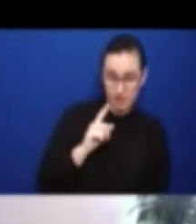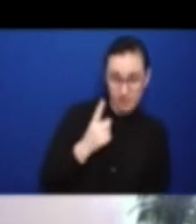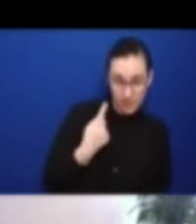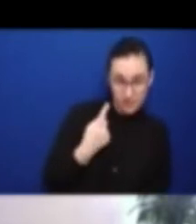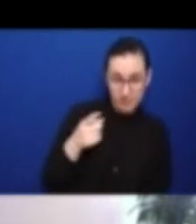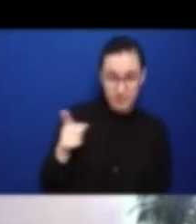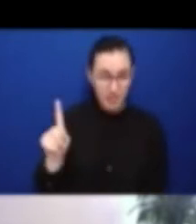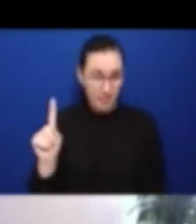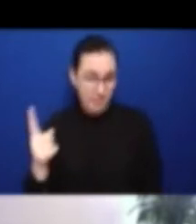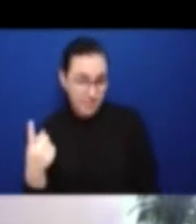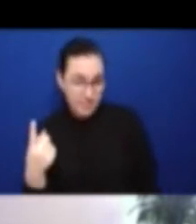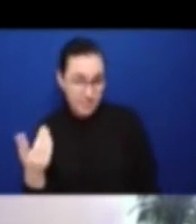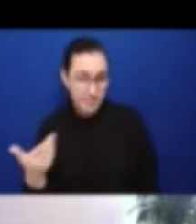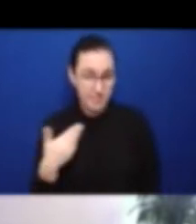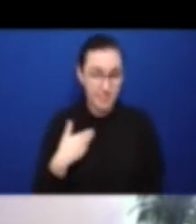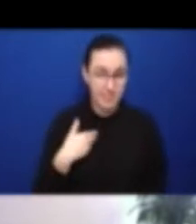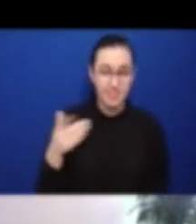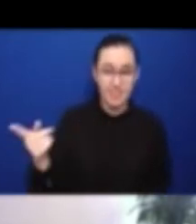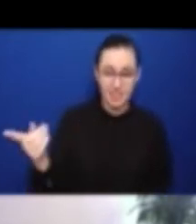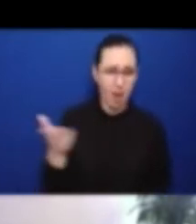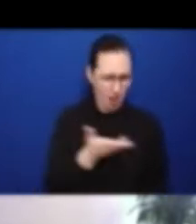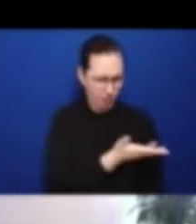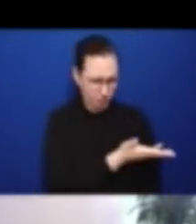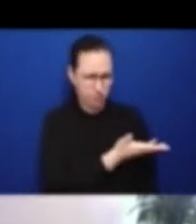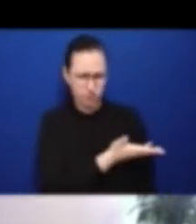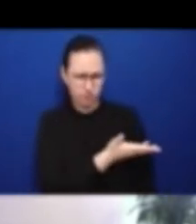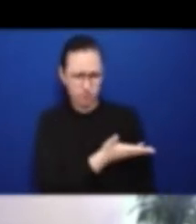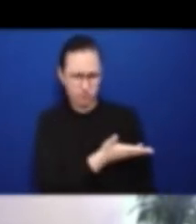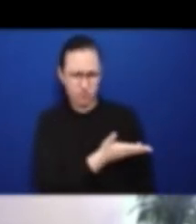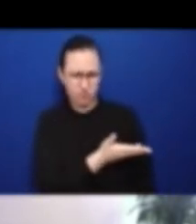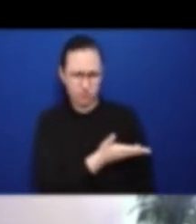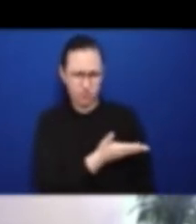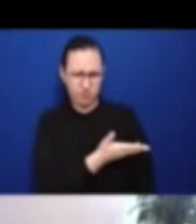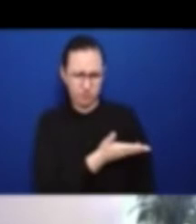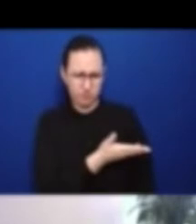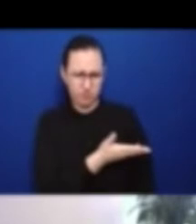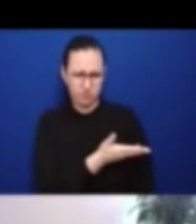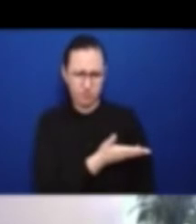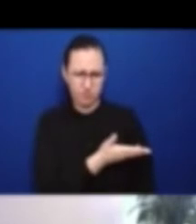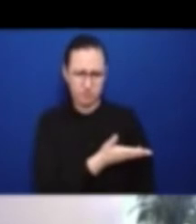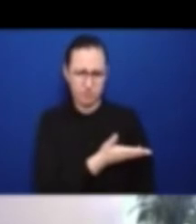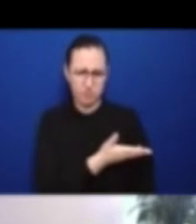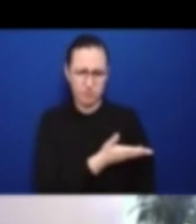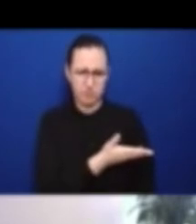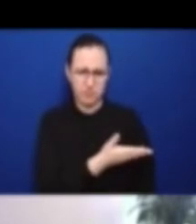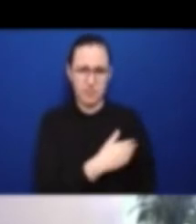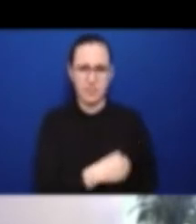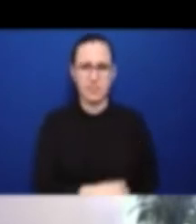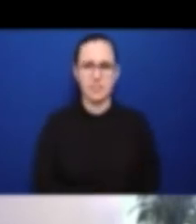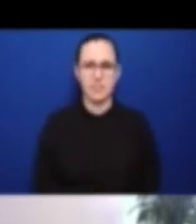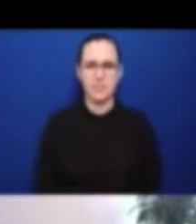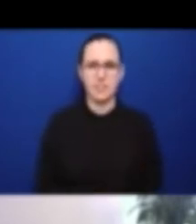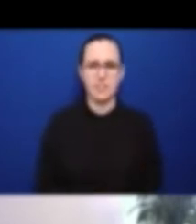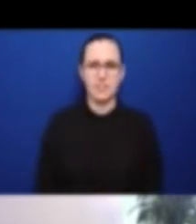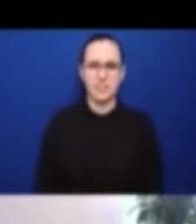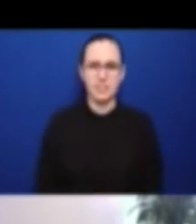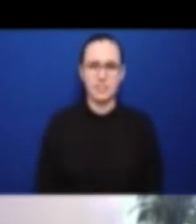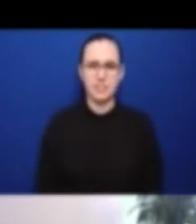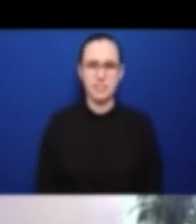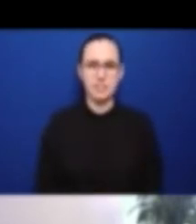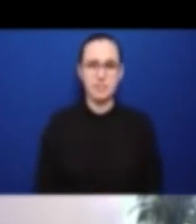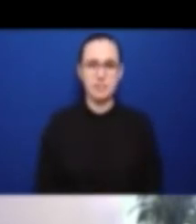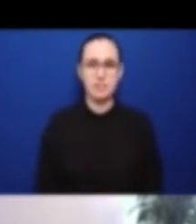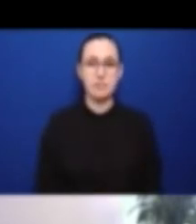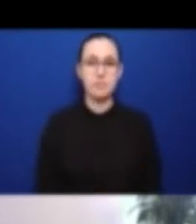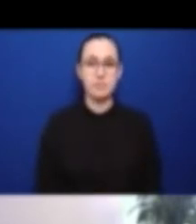Yes, please. Go ahead. I will defer to seniority. And I think the